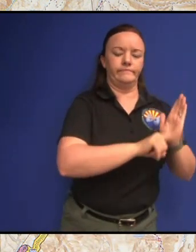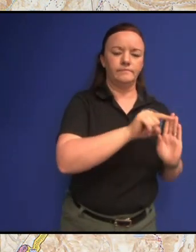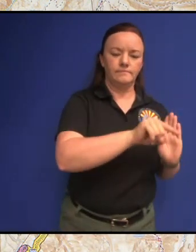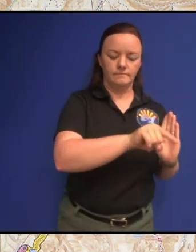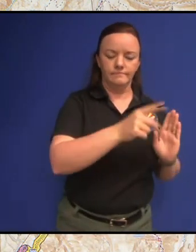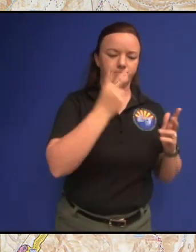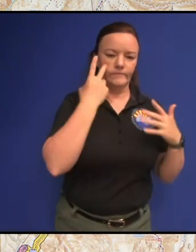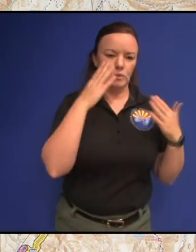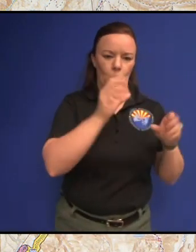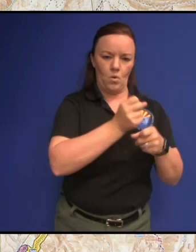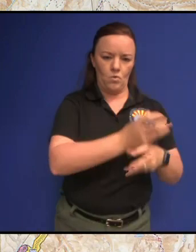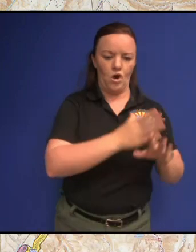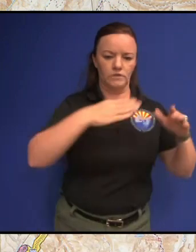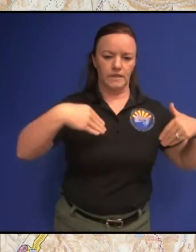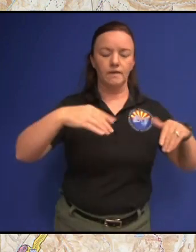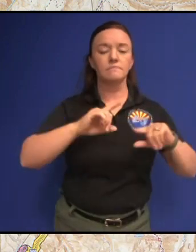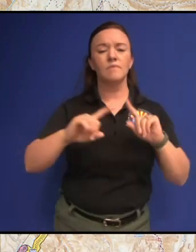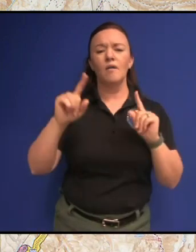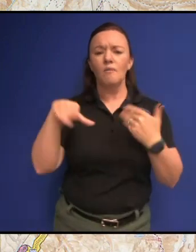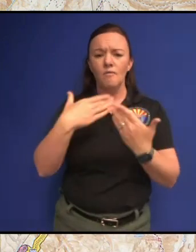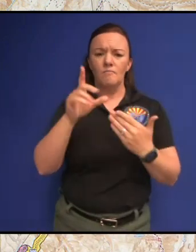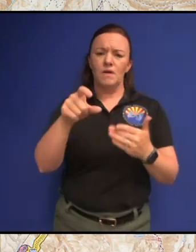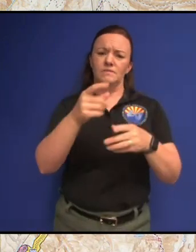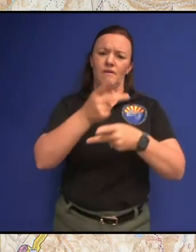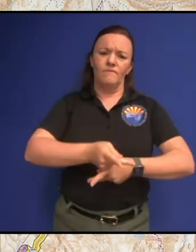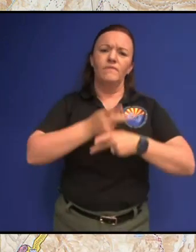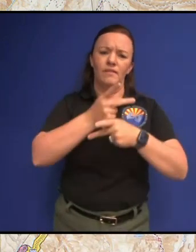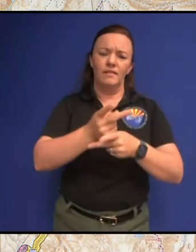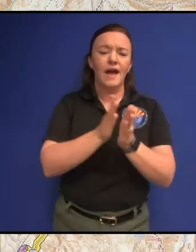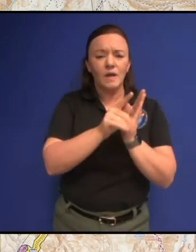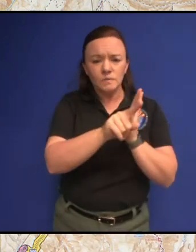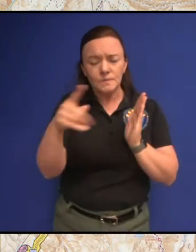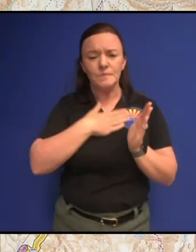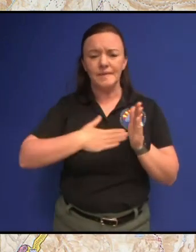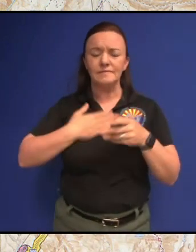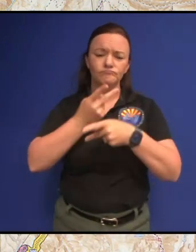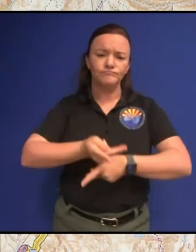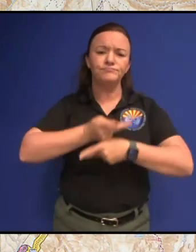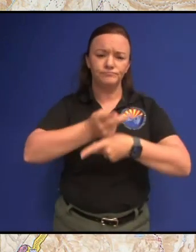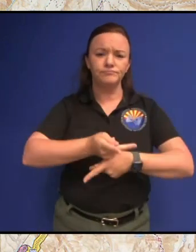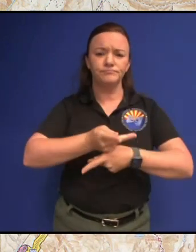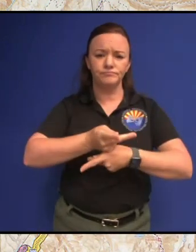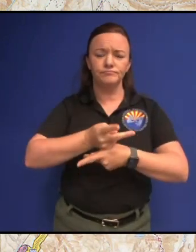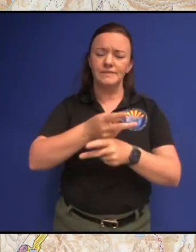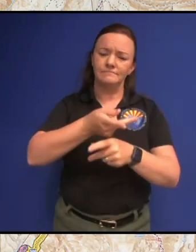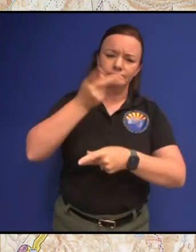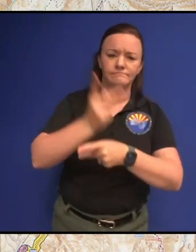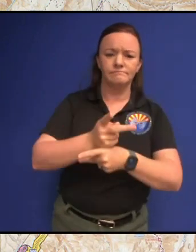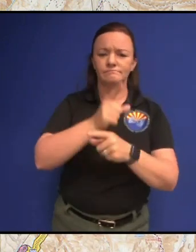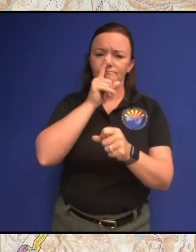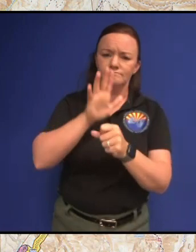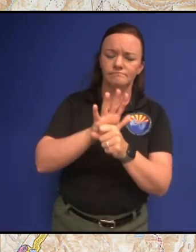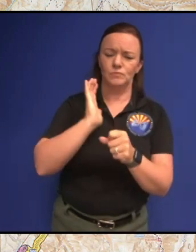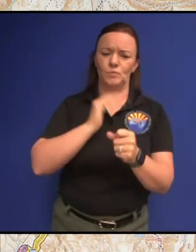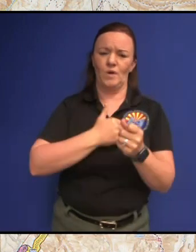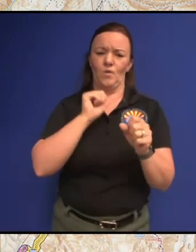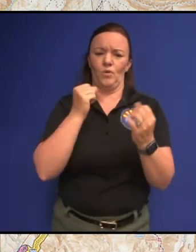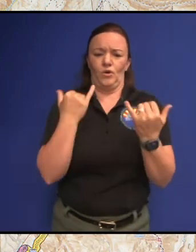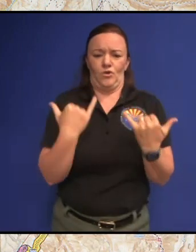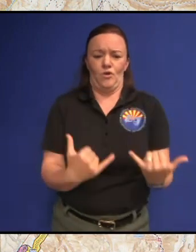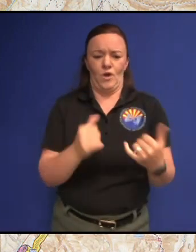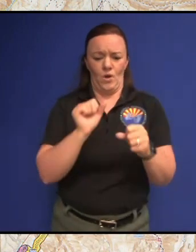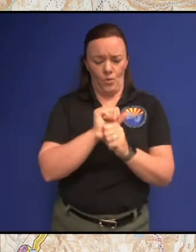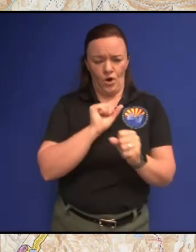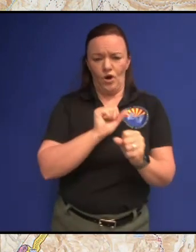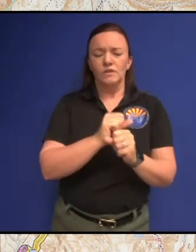but it we all need to be careful and I just ask you to please be careful so we can stay committed to what we're doing right now and get it put out and so we